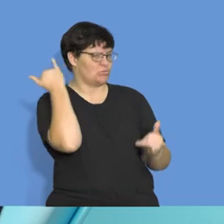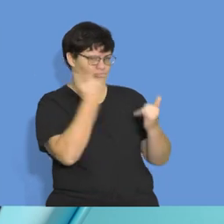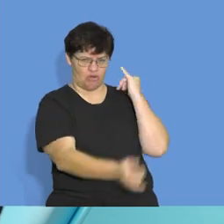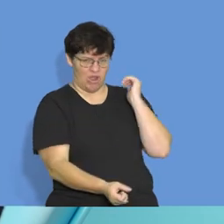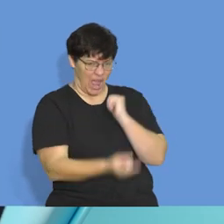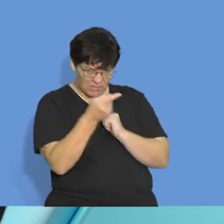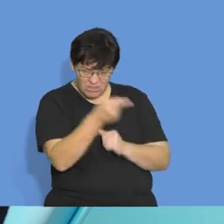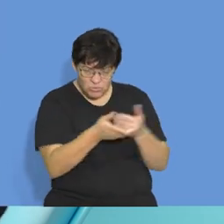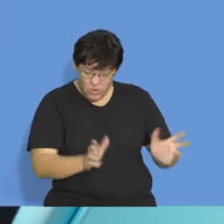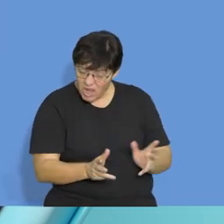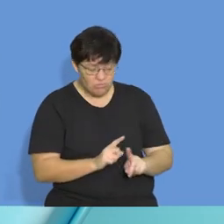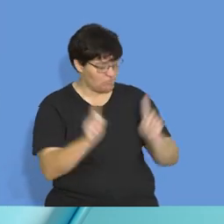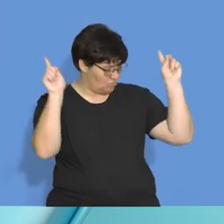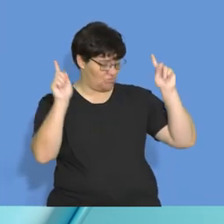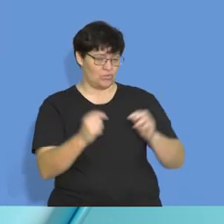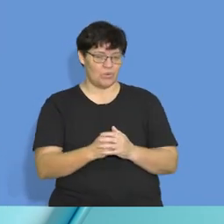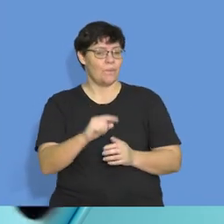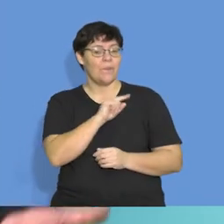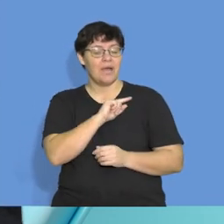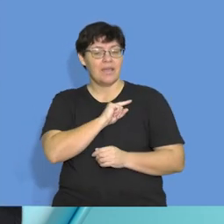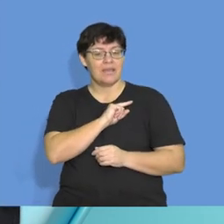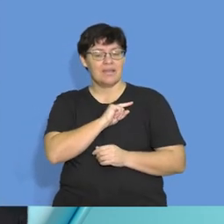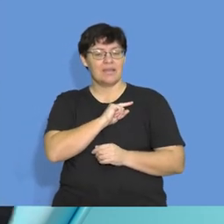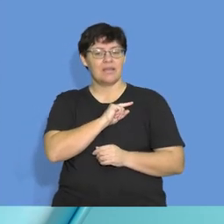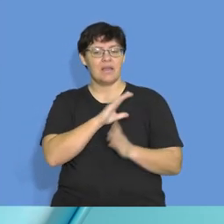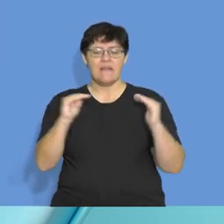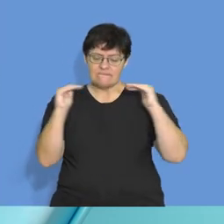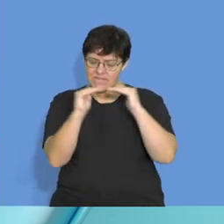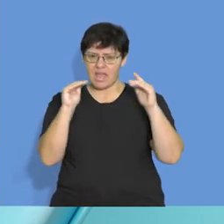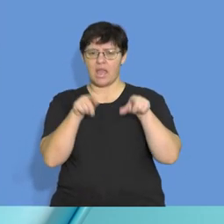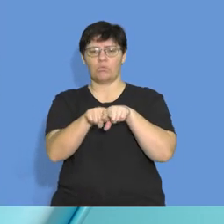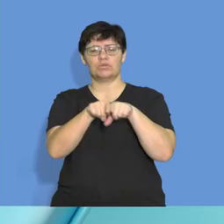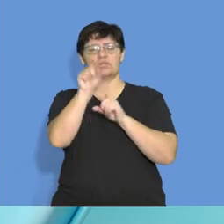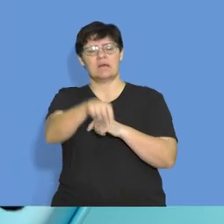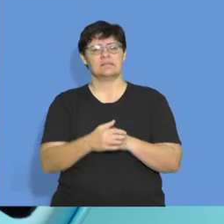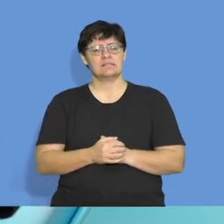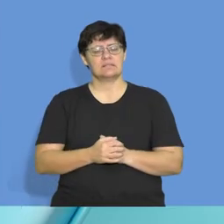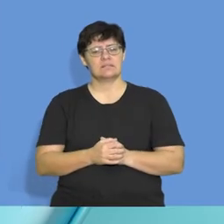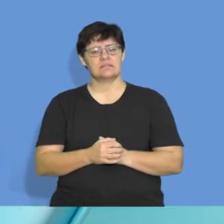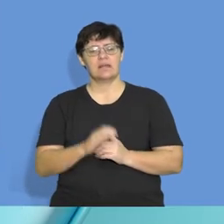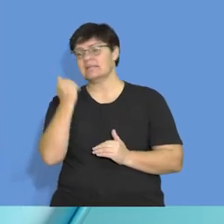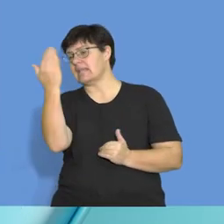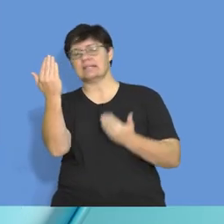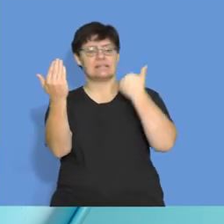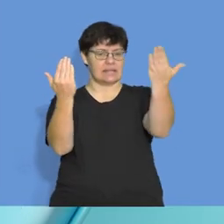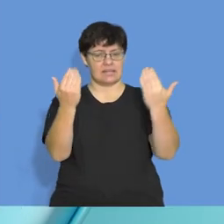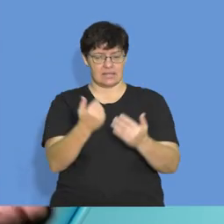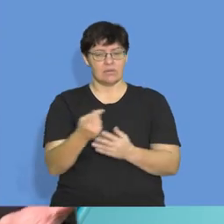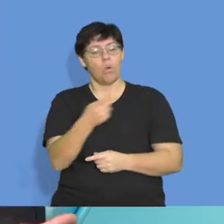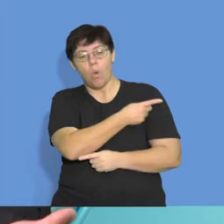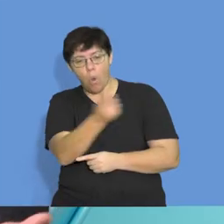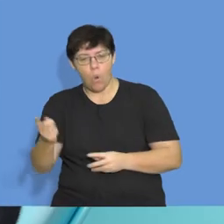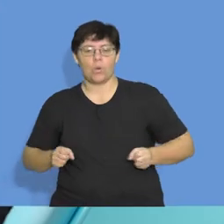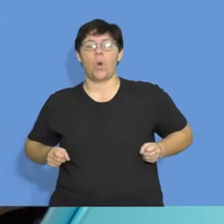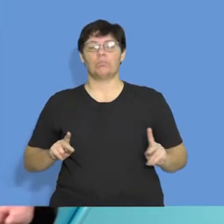happening in our economy because there should be fair competition, there should be tenders out there and everybody should have a right to